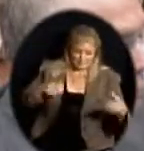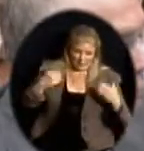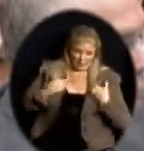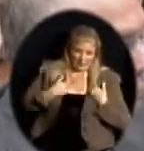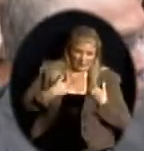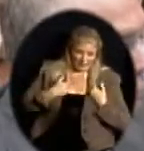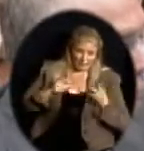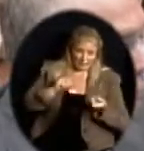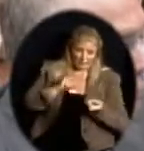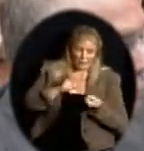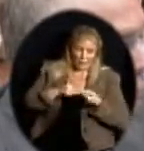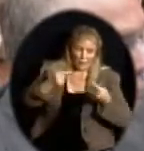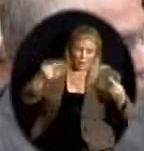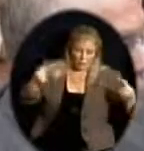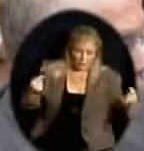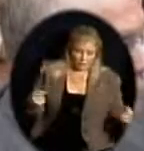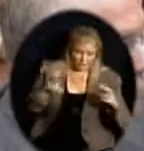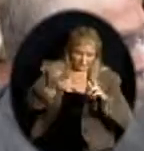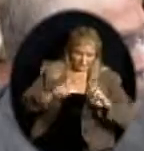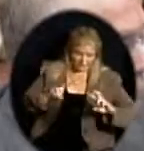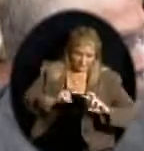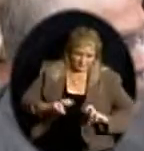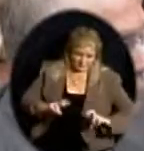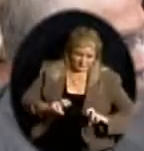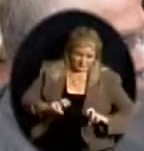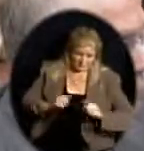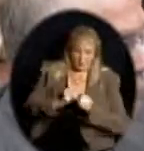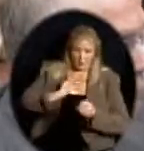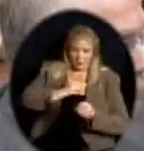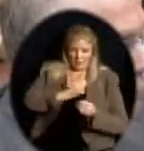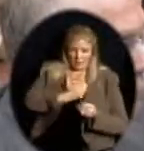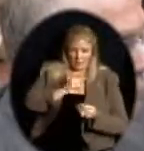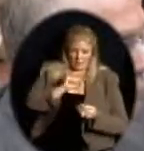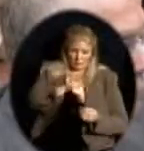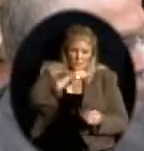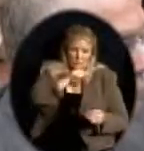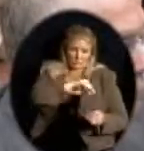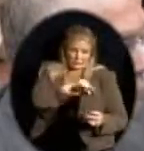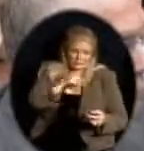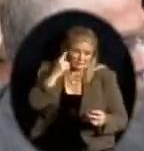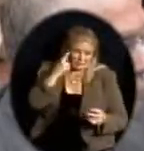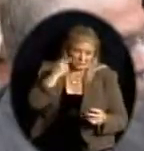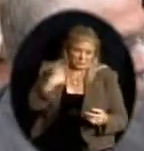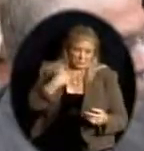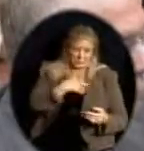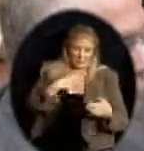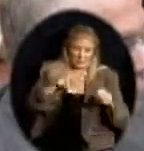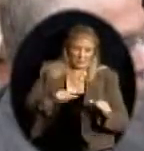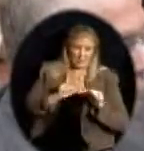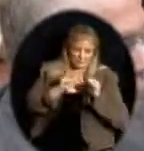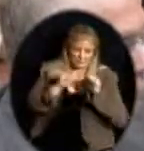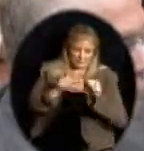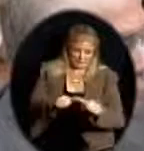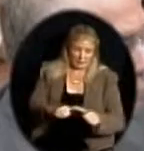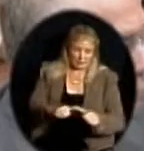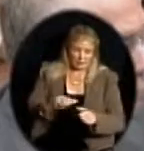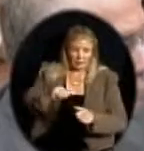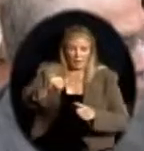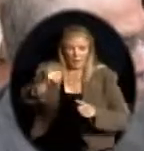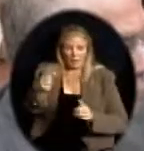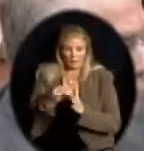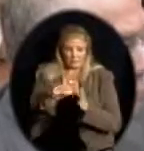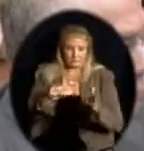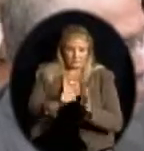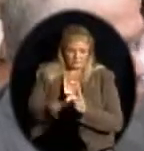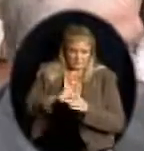retain those as a state. With our qualifications, they believed that we could go ahead and retain those, and other states have since added alternative